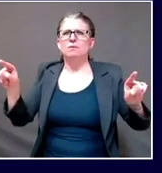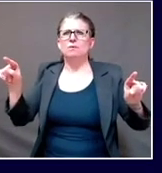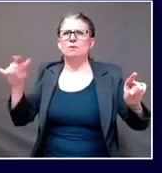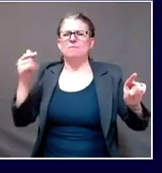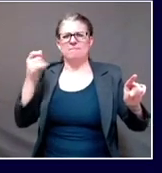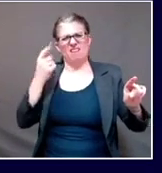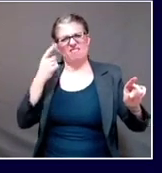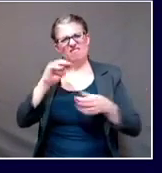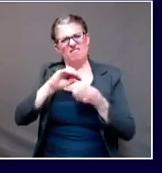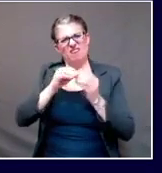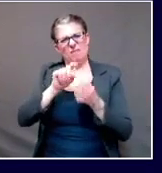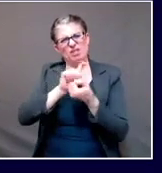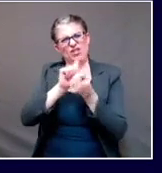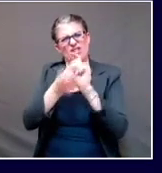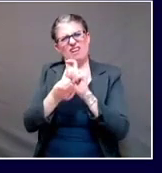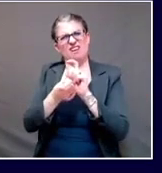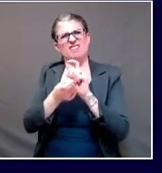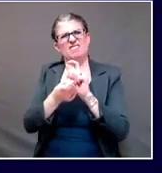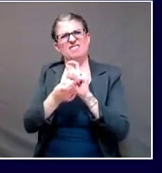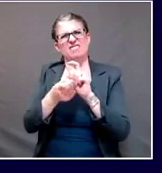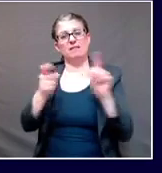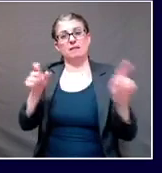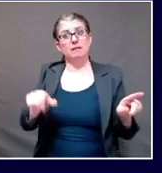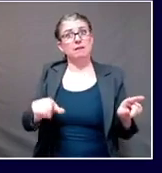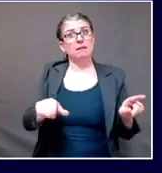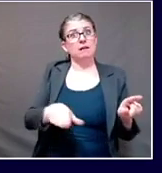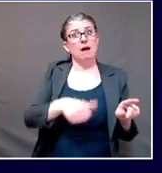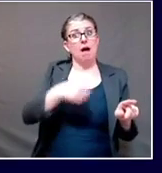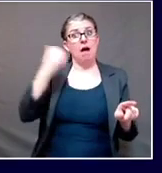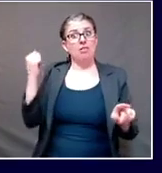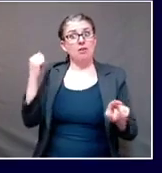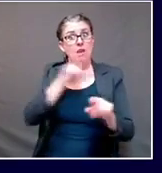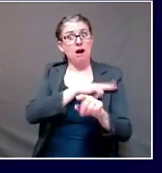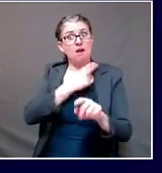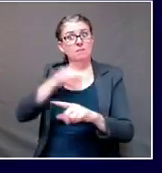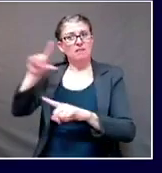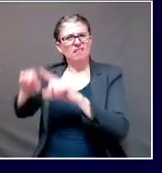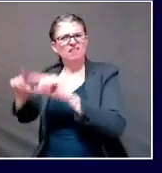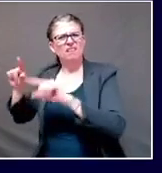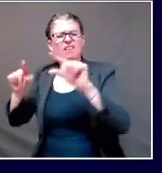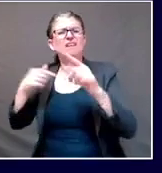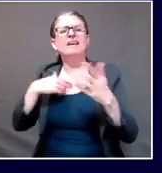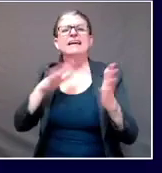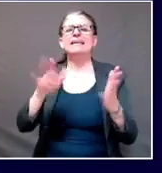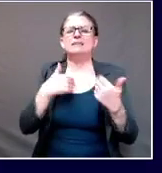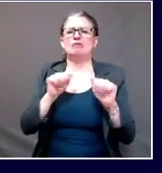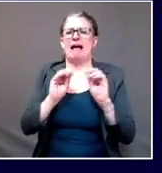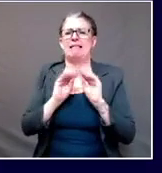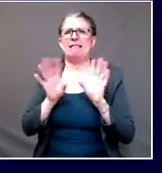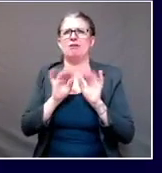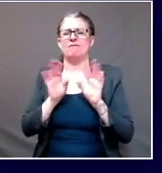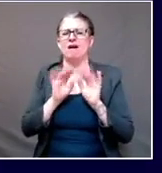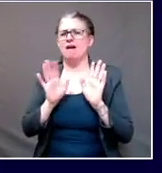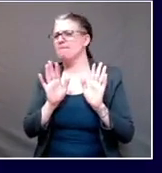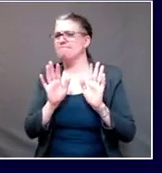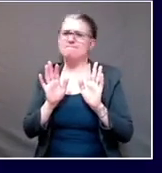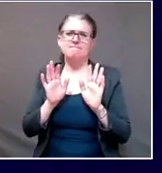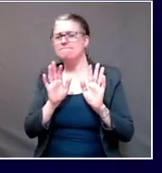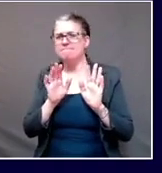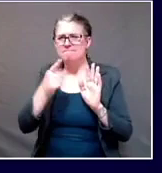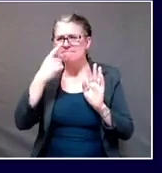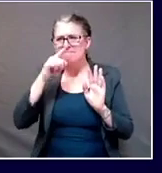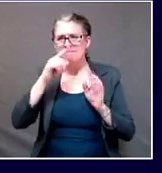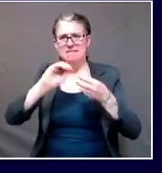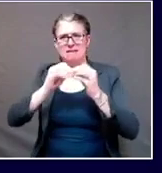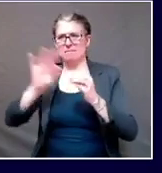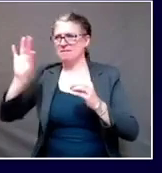some other hospitals. And, uh, I guess my question is, can you, um, clarify, maybe I'm just misreading it or, or did that